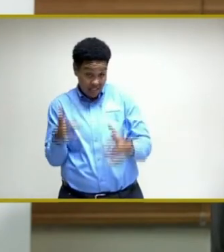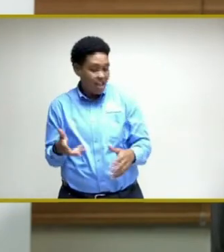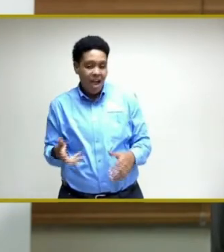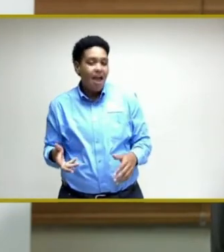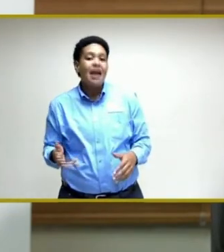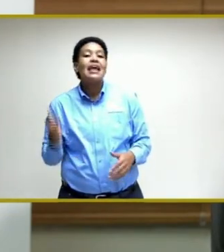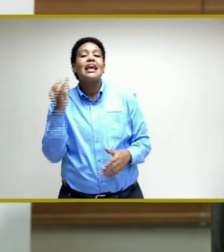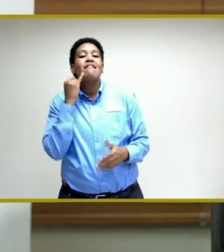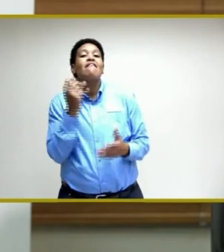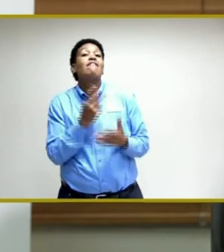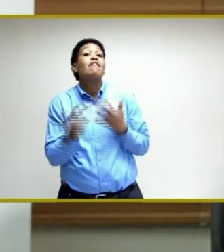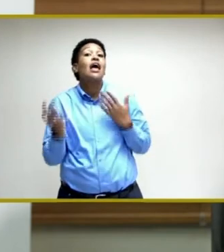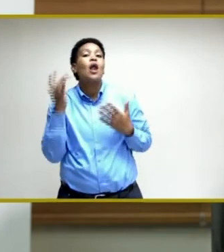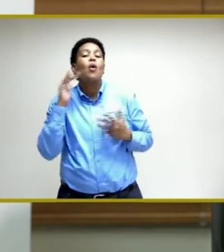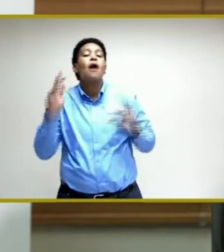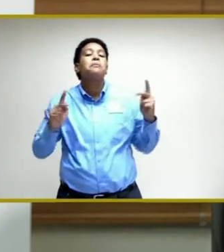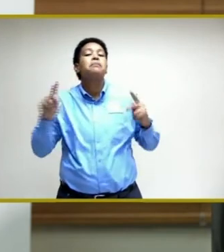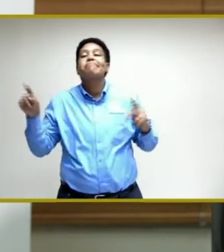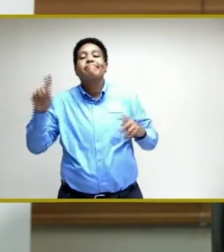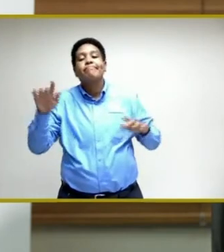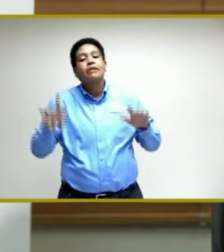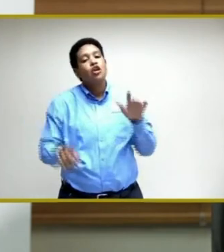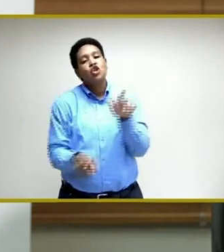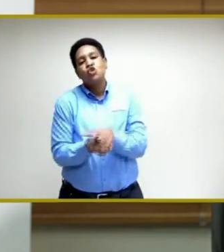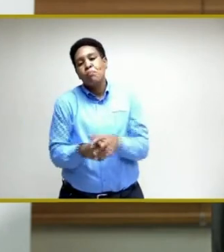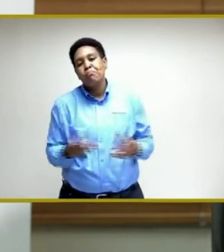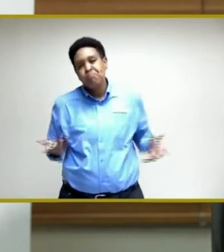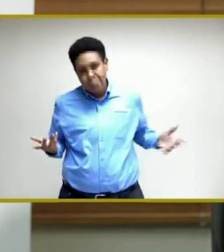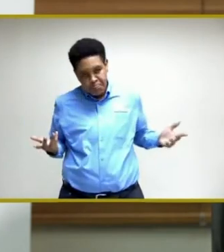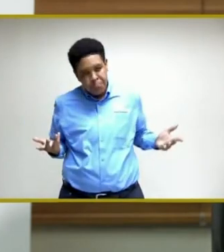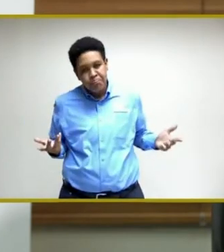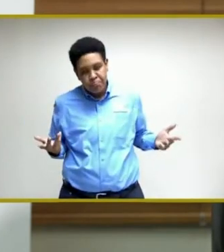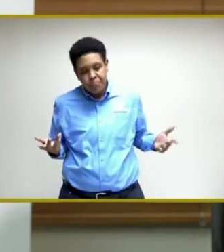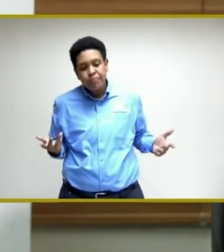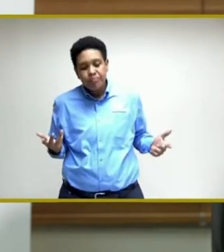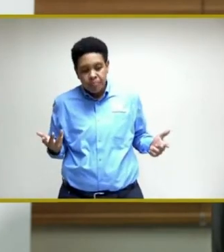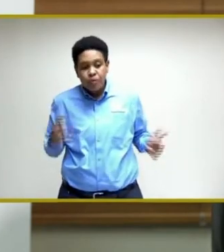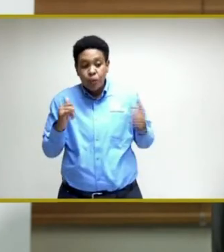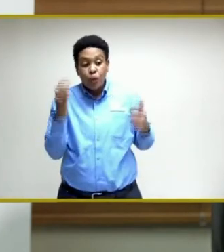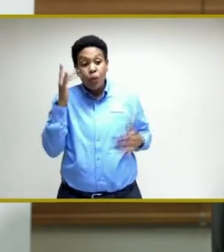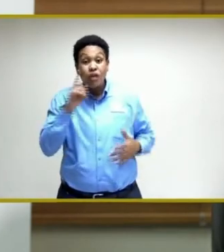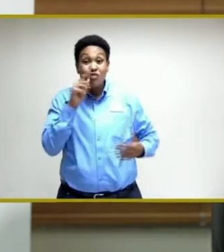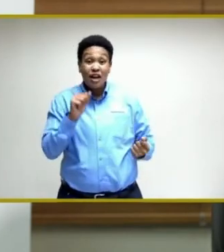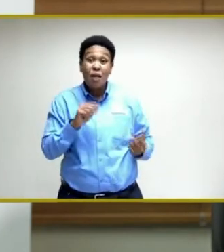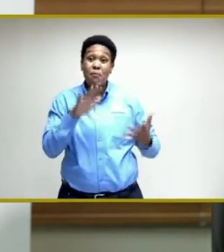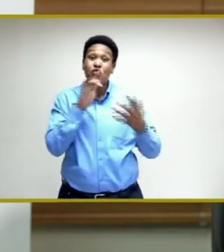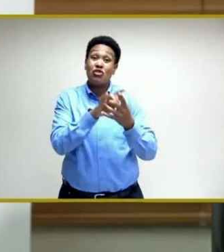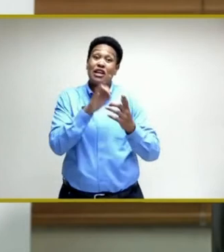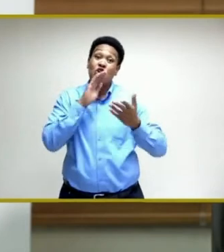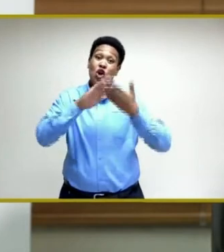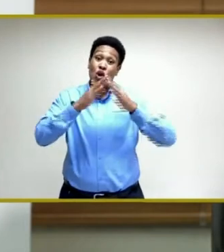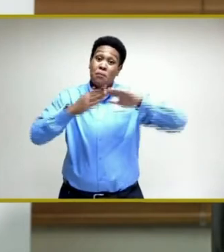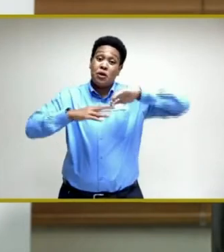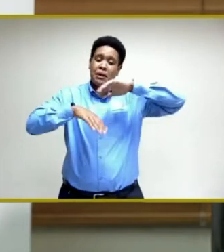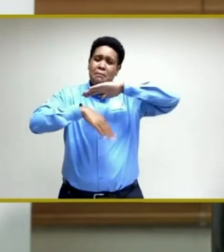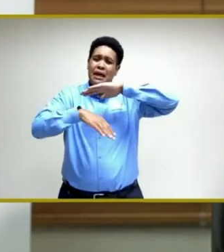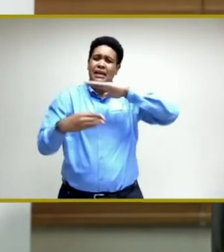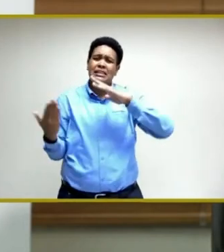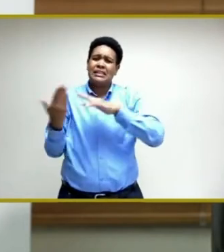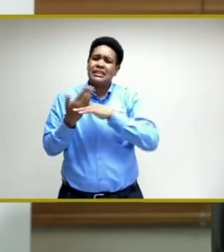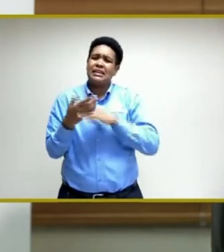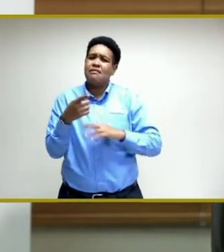target, if it fails, it would fail on the account of the take-up of vaccines, which is why the approach around community-based intervention